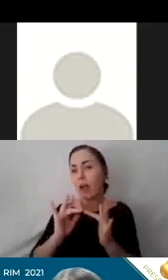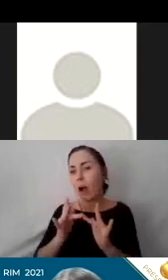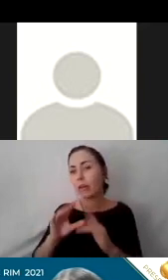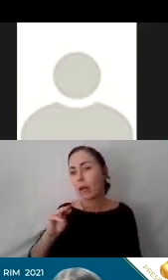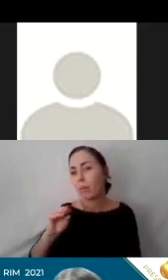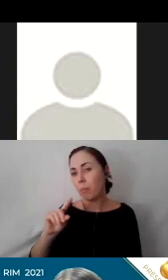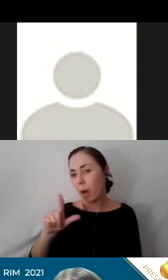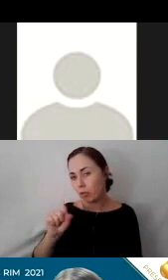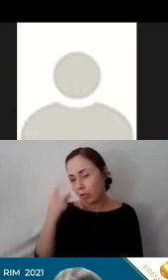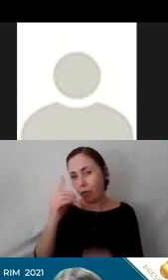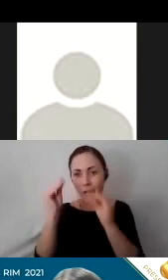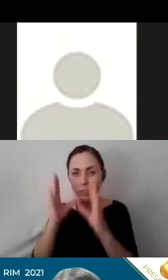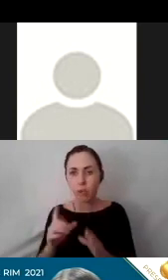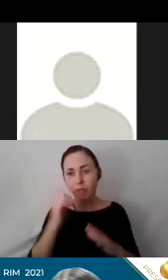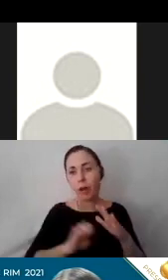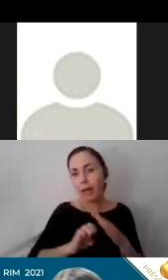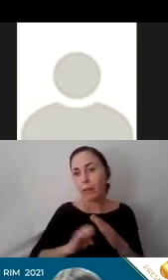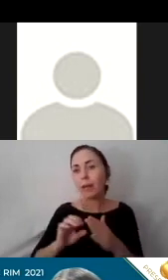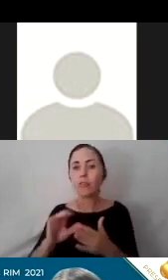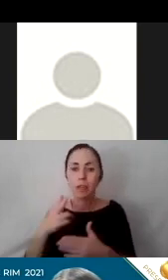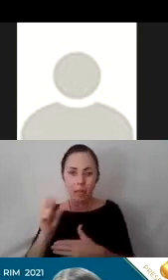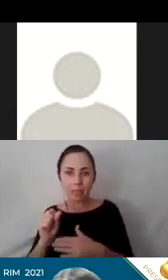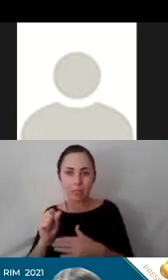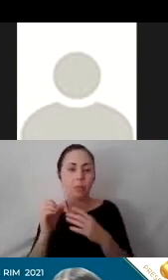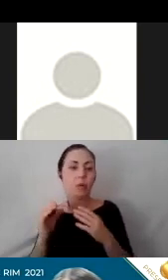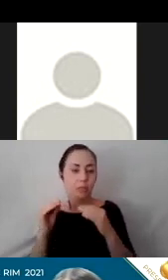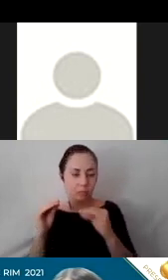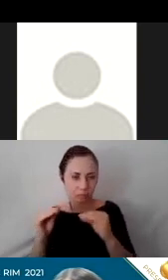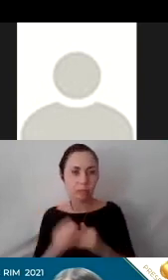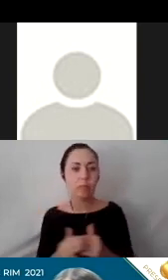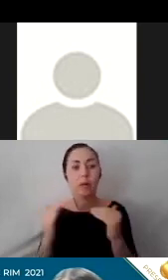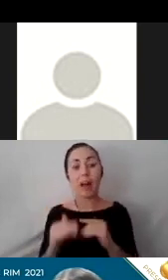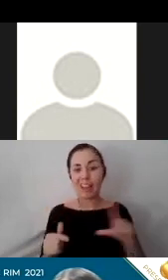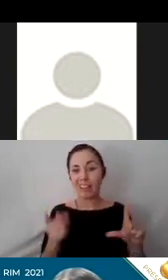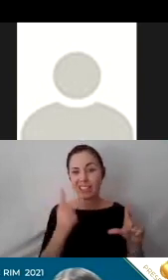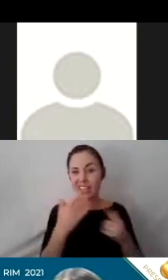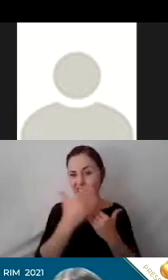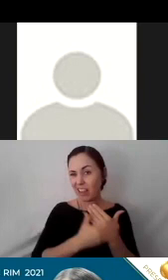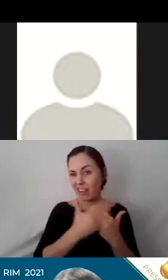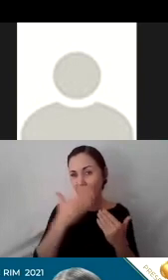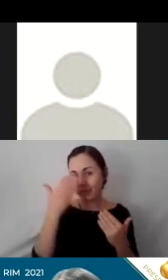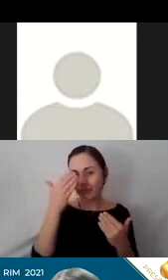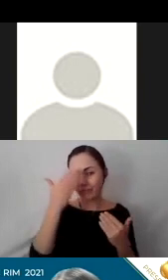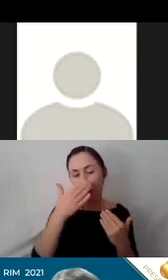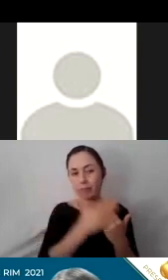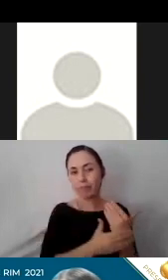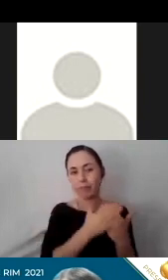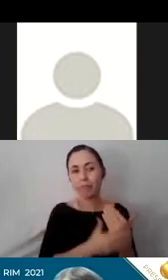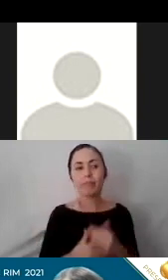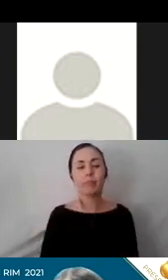elementary and secondary education. And the image on the left shows the cover of the Welcome Back Package for Educators.